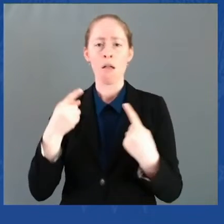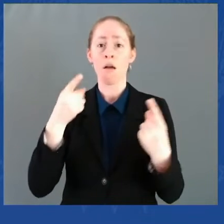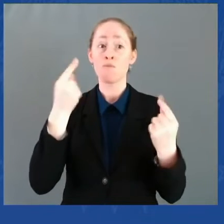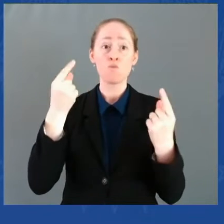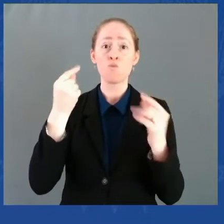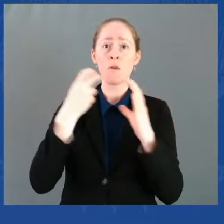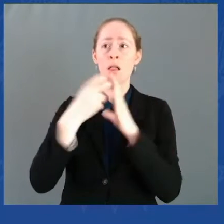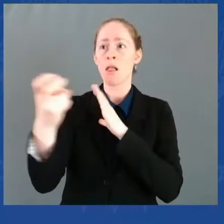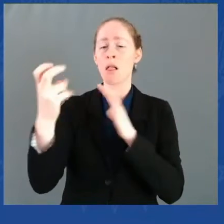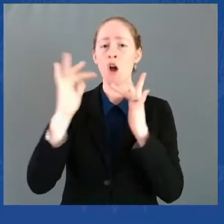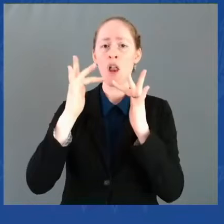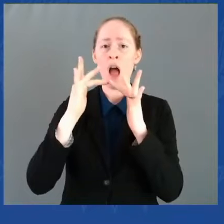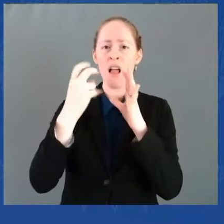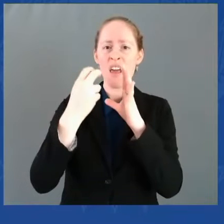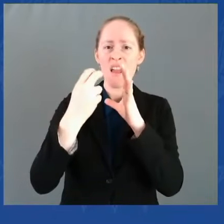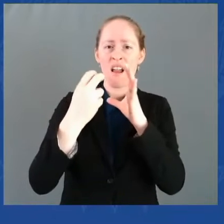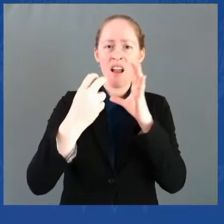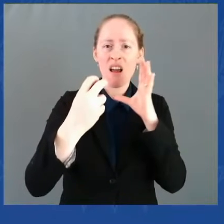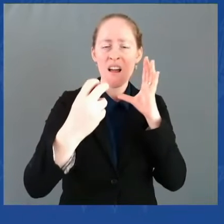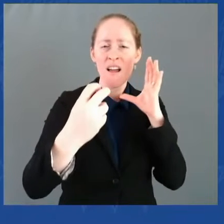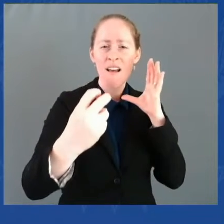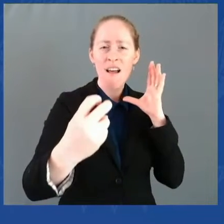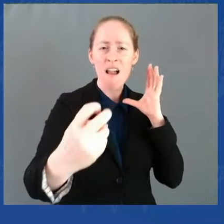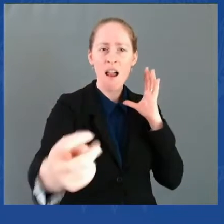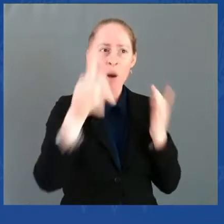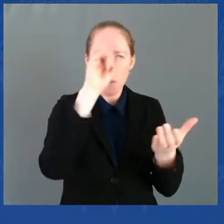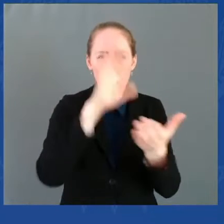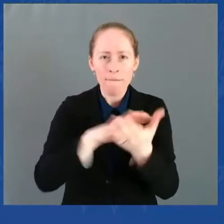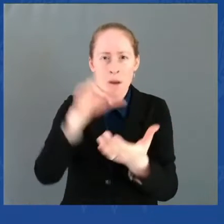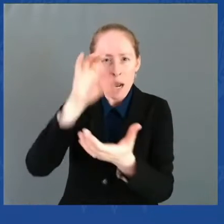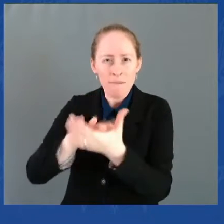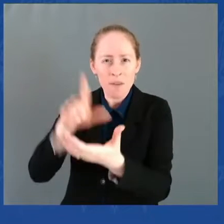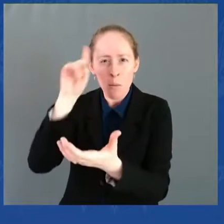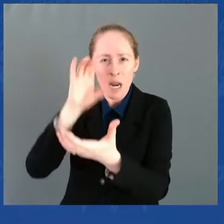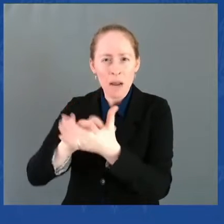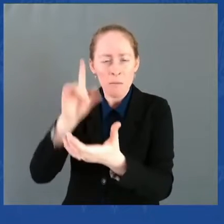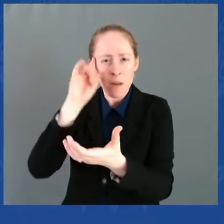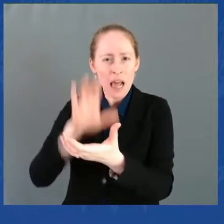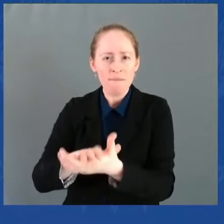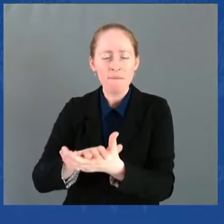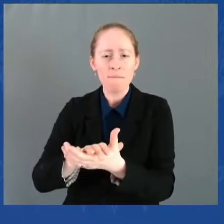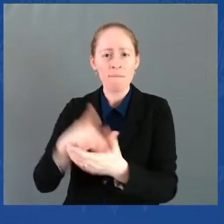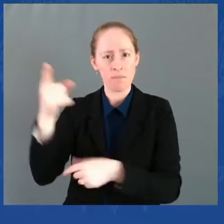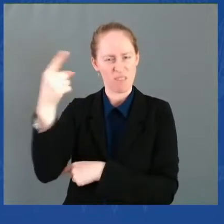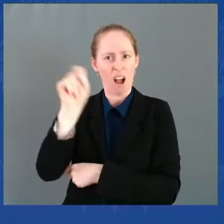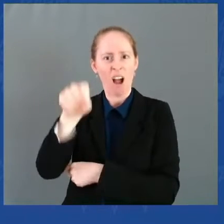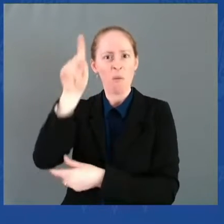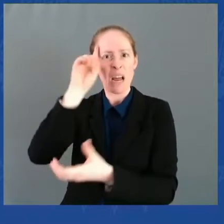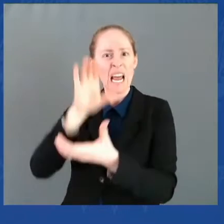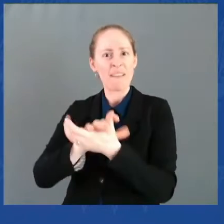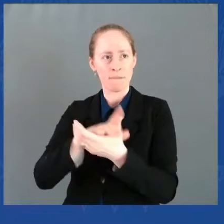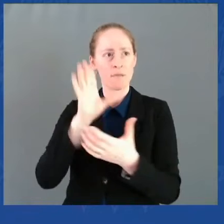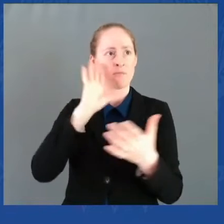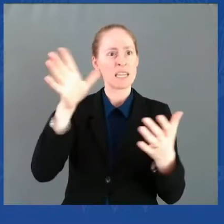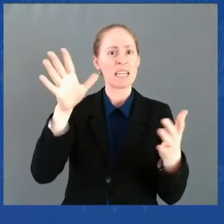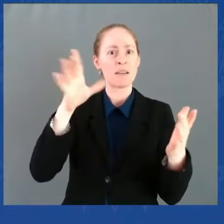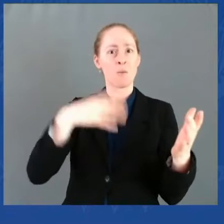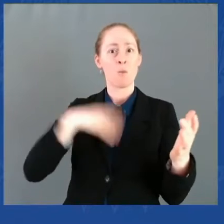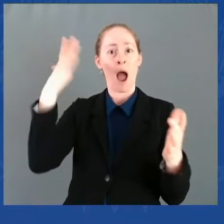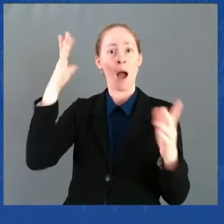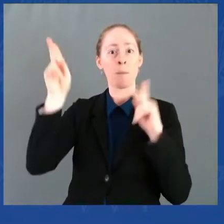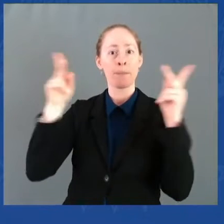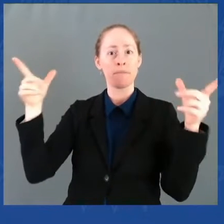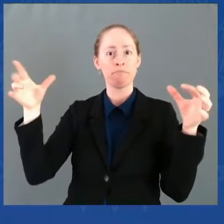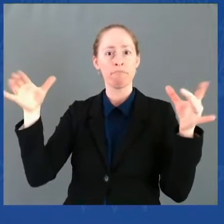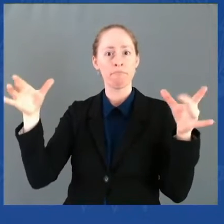by people who don't look like them and who are, therefore, in a perverse ideology